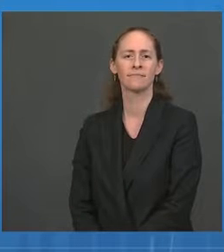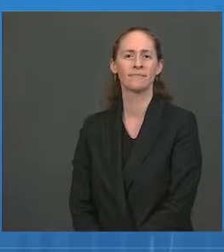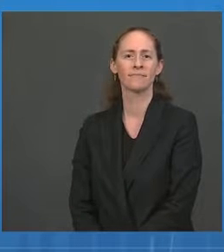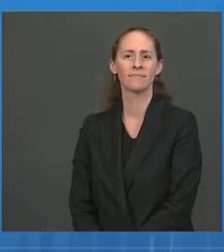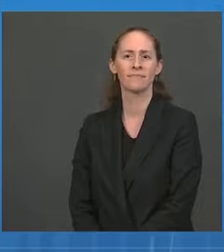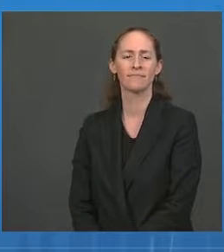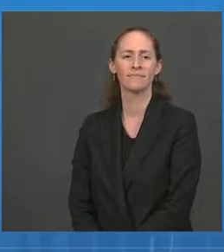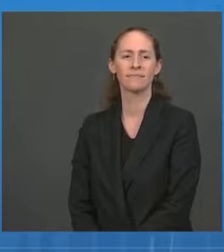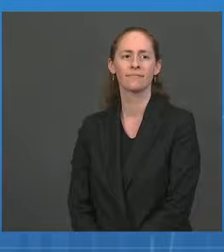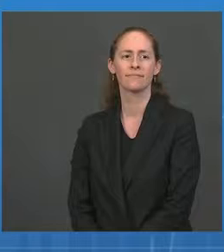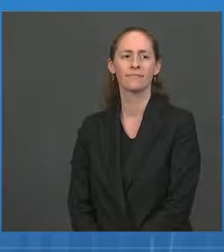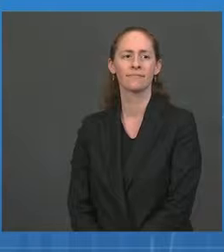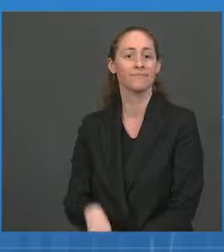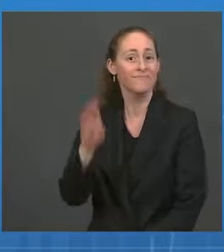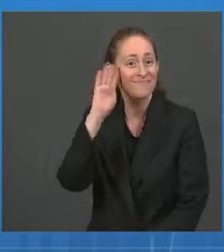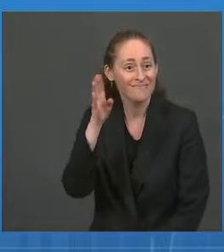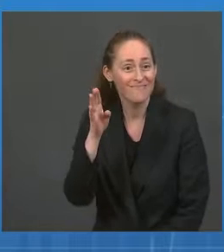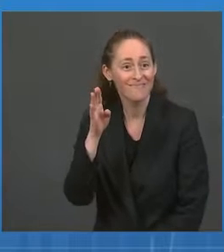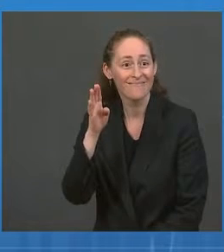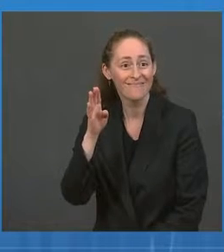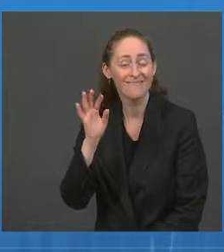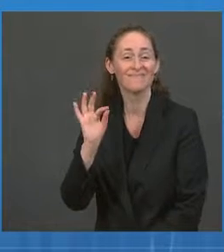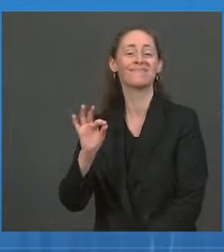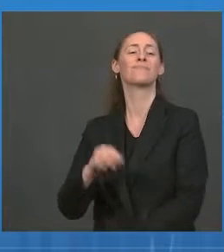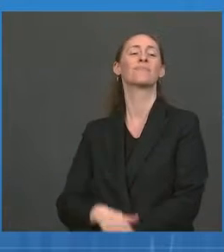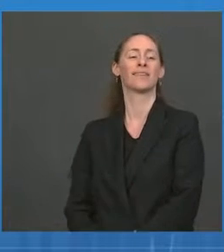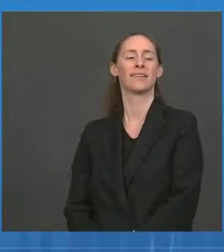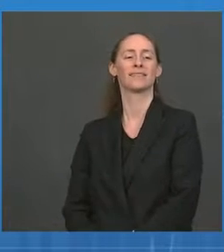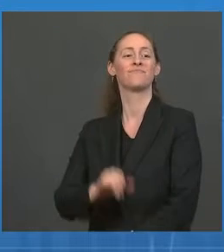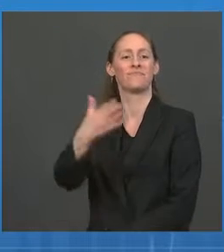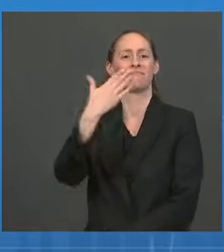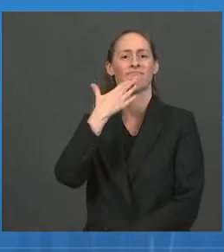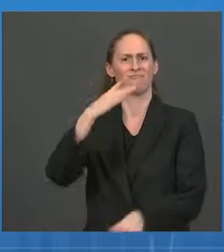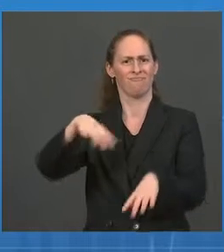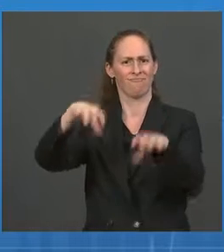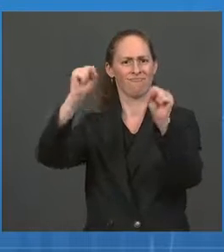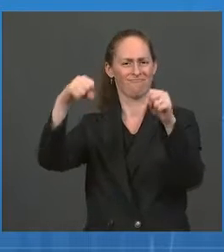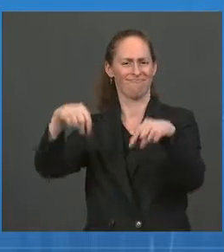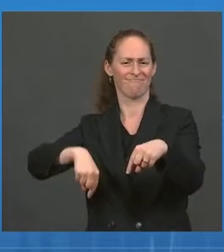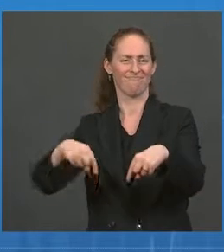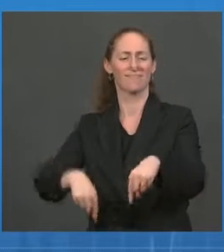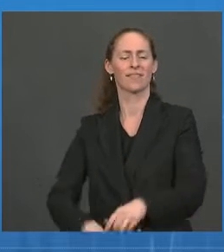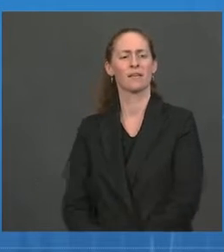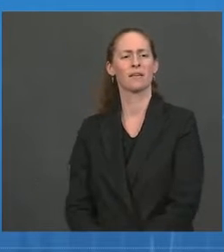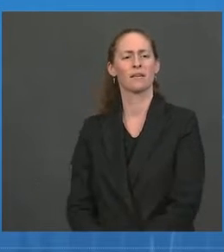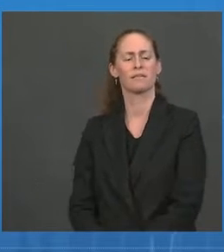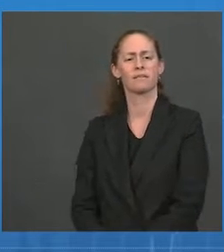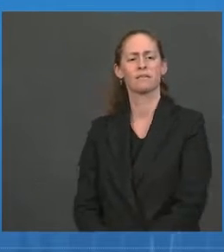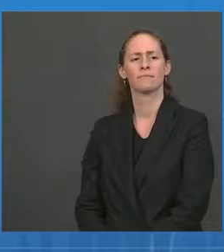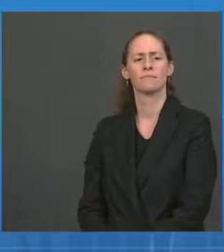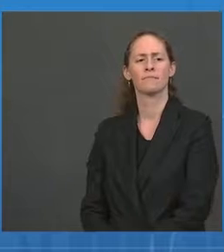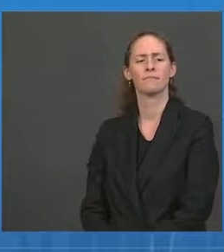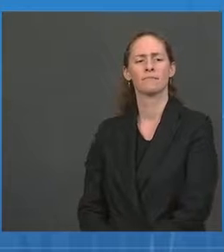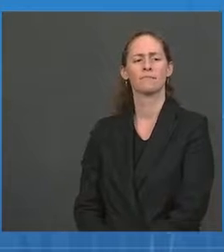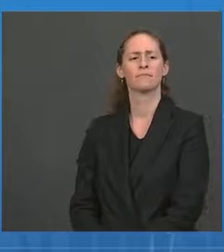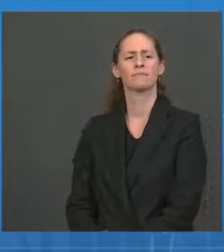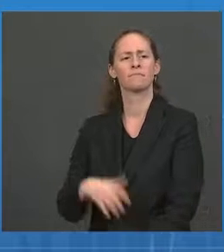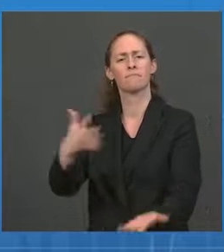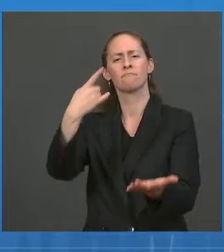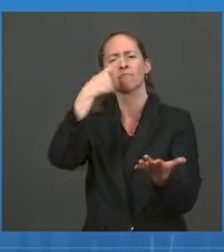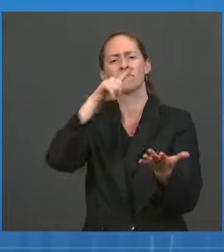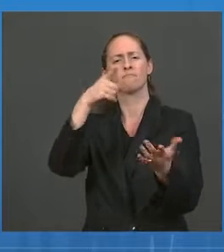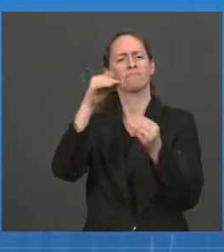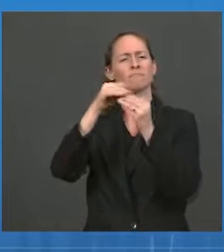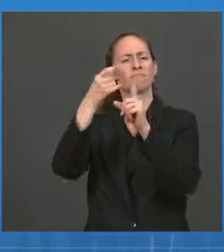Hi, there. Thank you for doing this. Can you tell me a little bit about what you expect to come from the vaccine